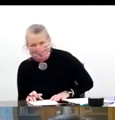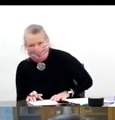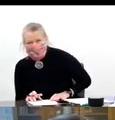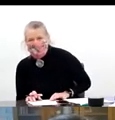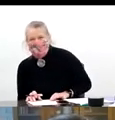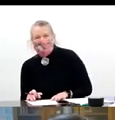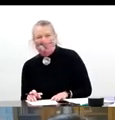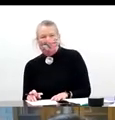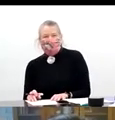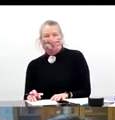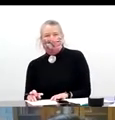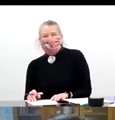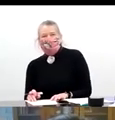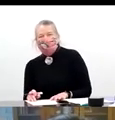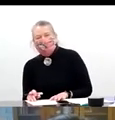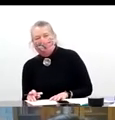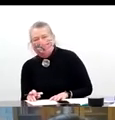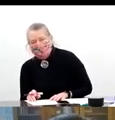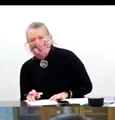That's fine with me.